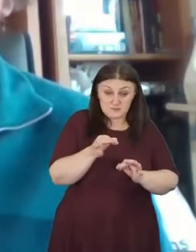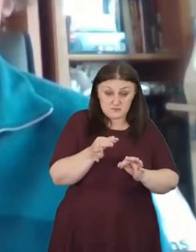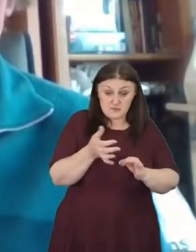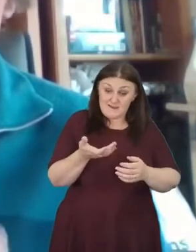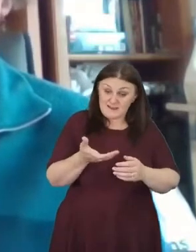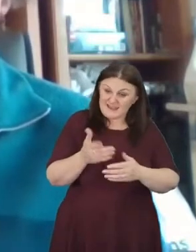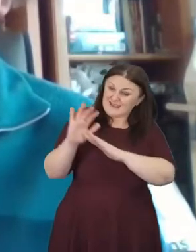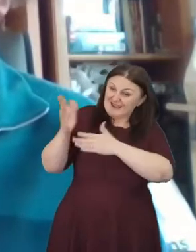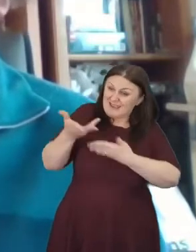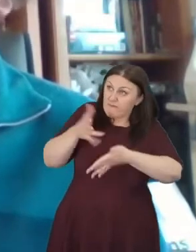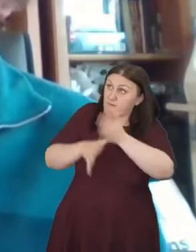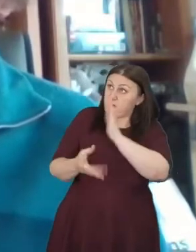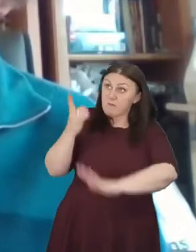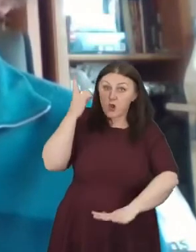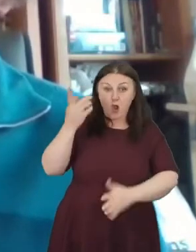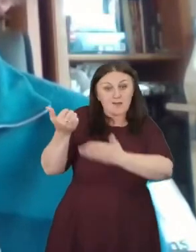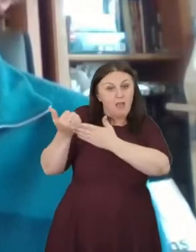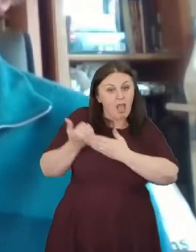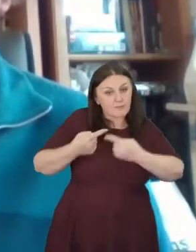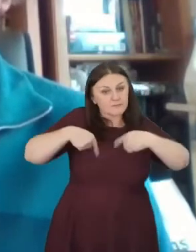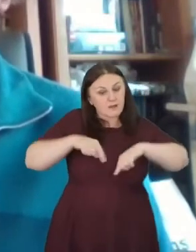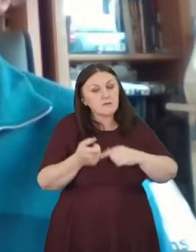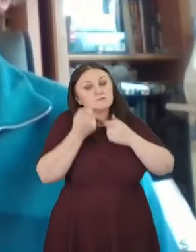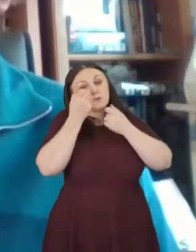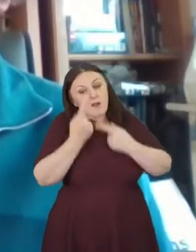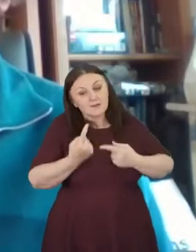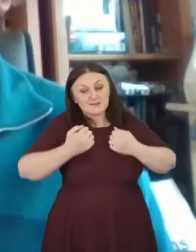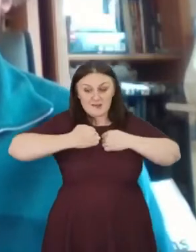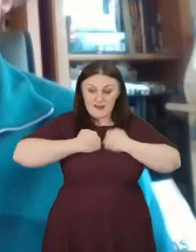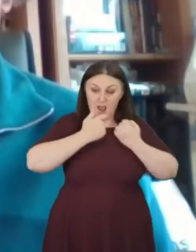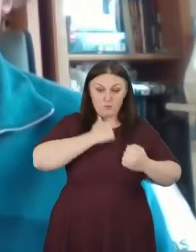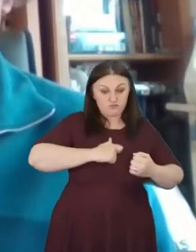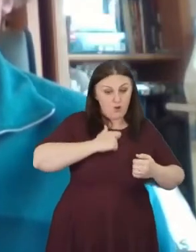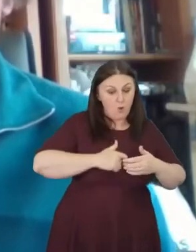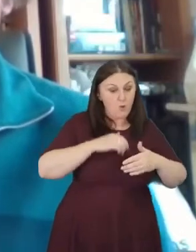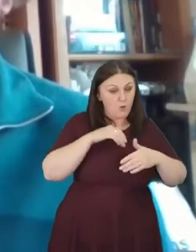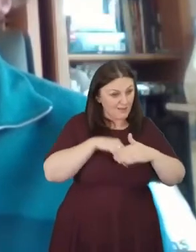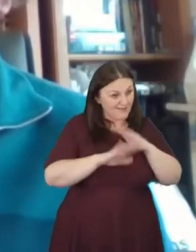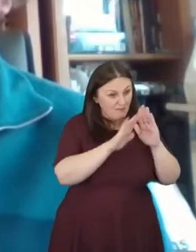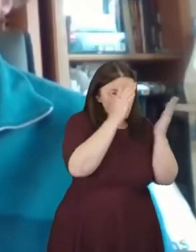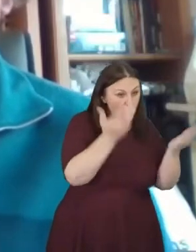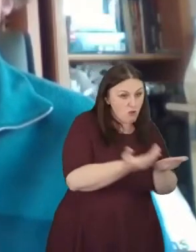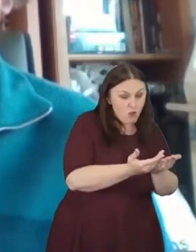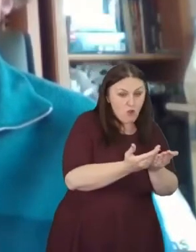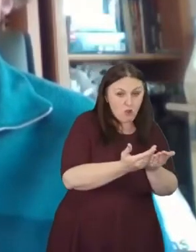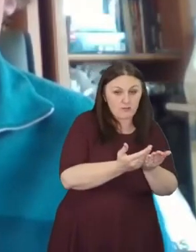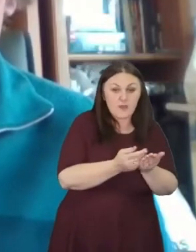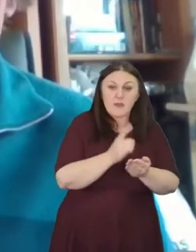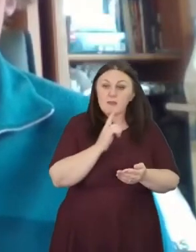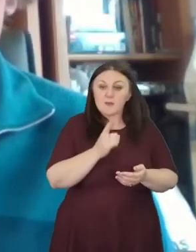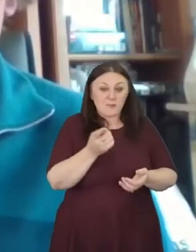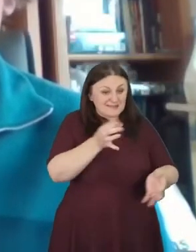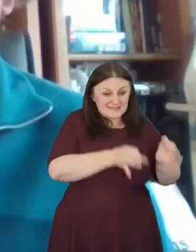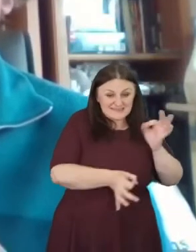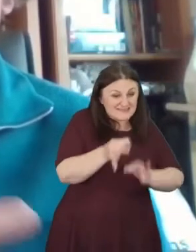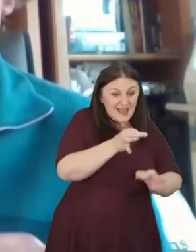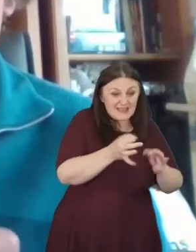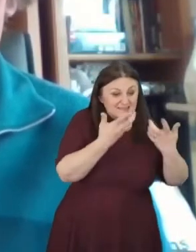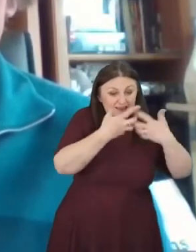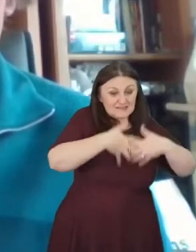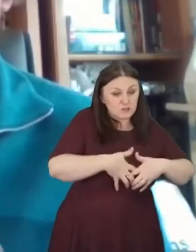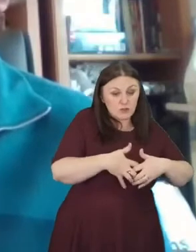creation and see our role within it. And yet science and technology are not going to be enough